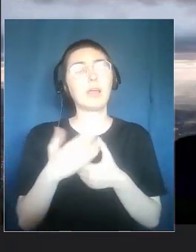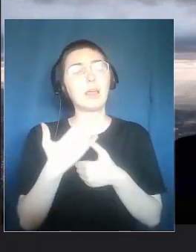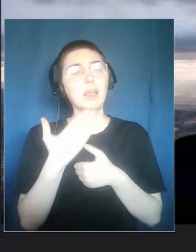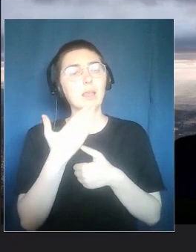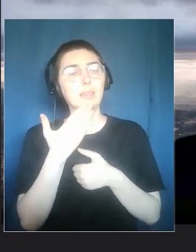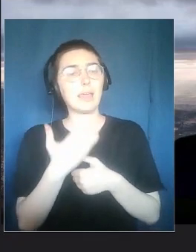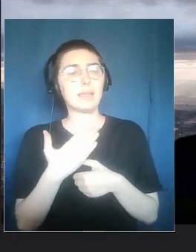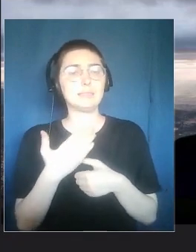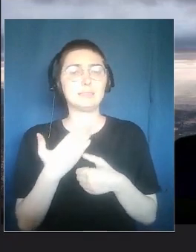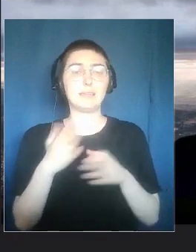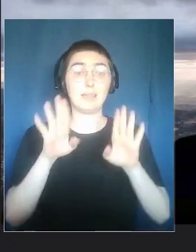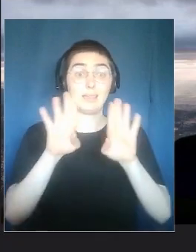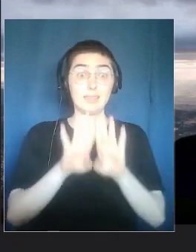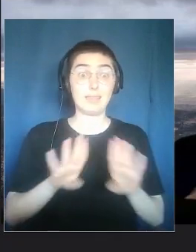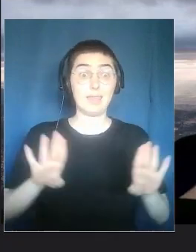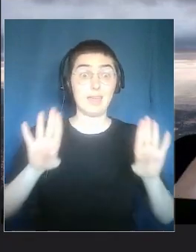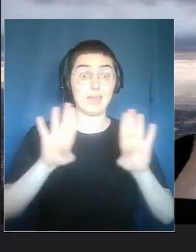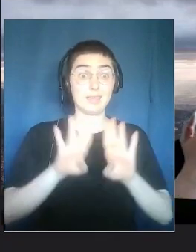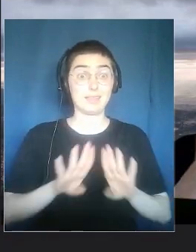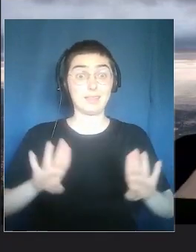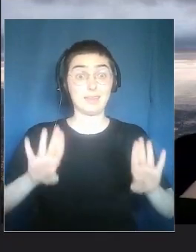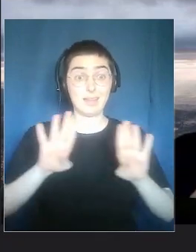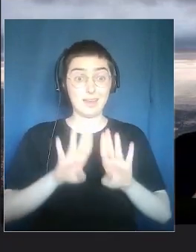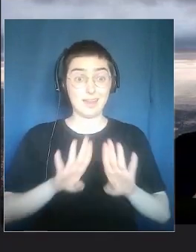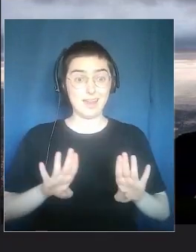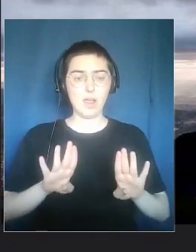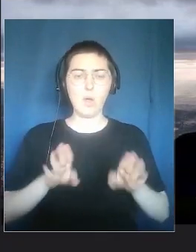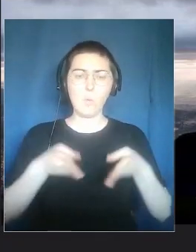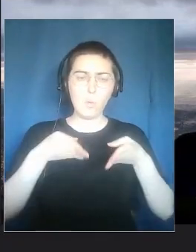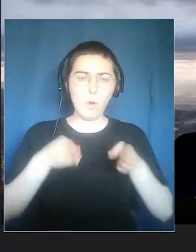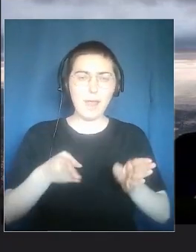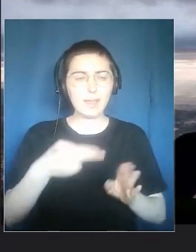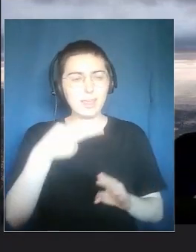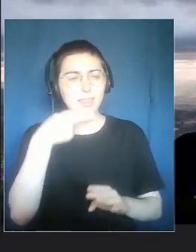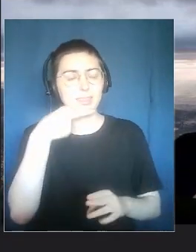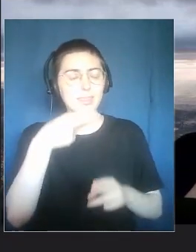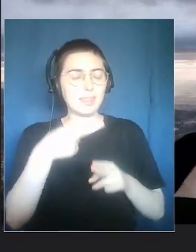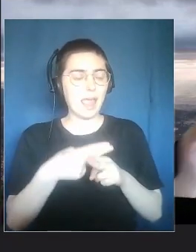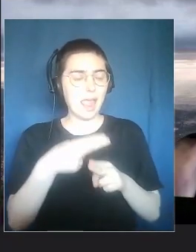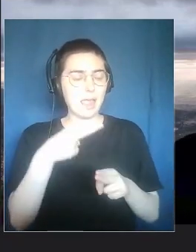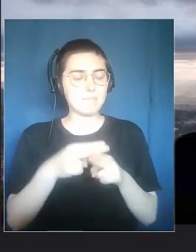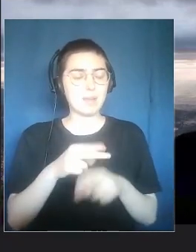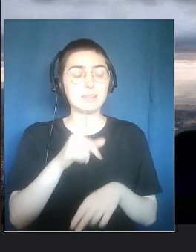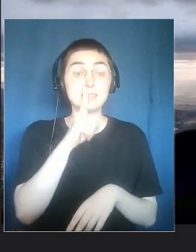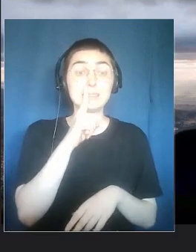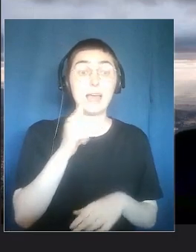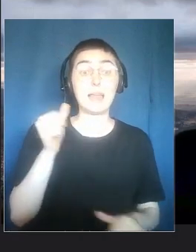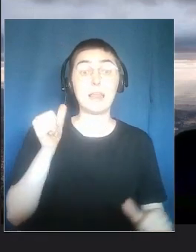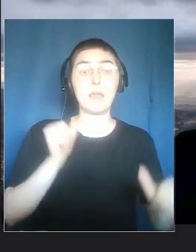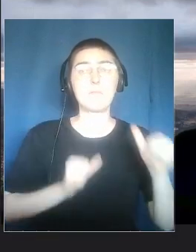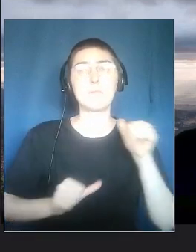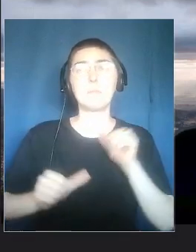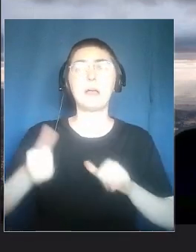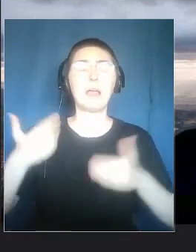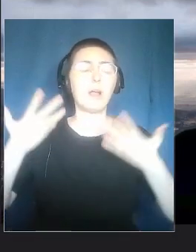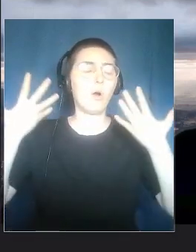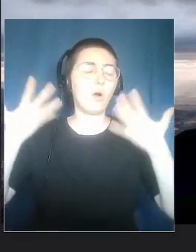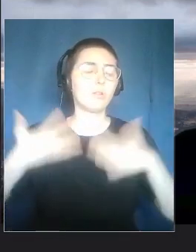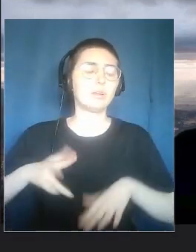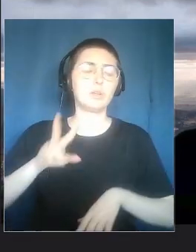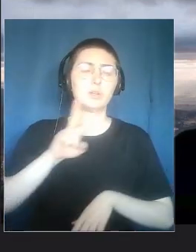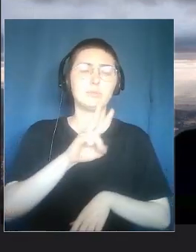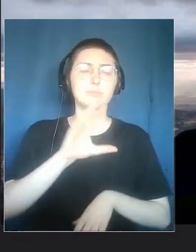a particular tool, that is theater, which we called silent play,